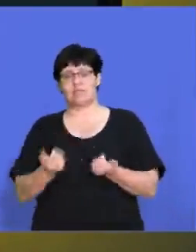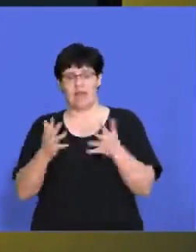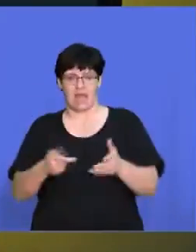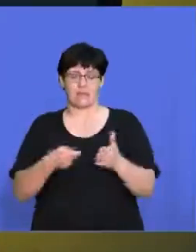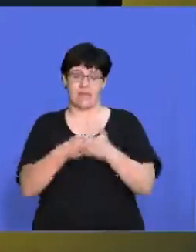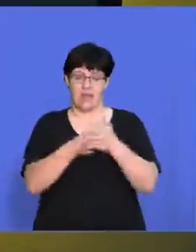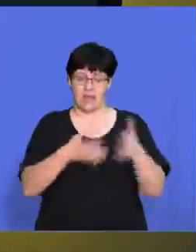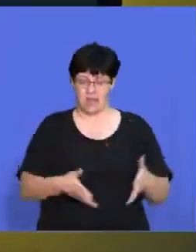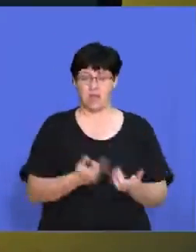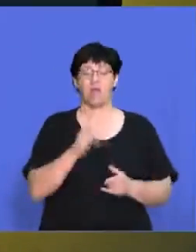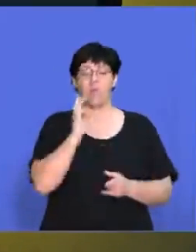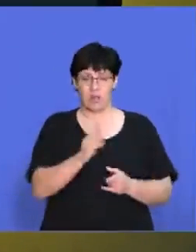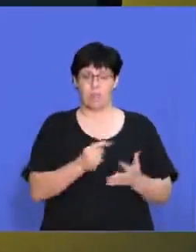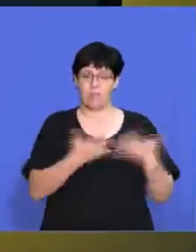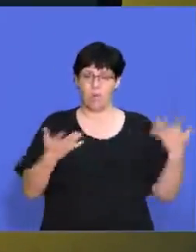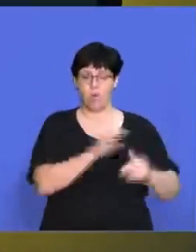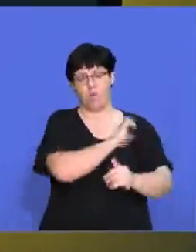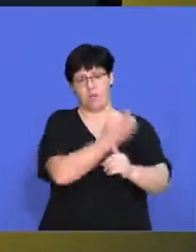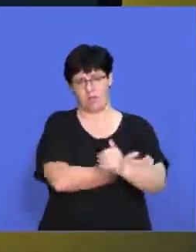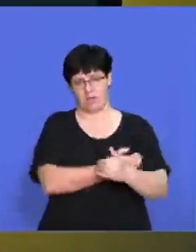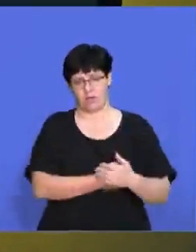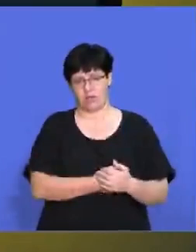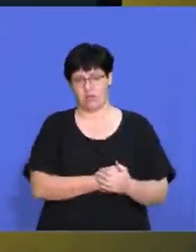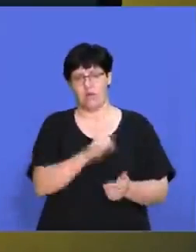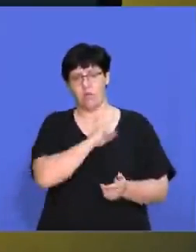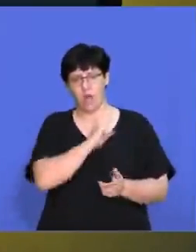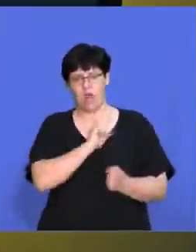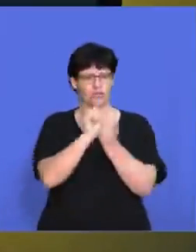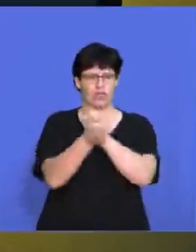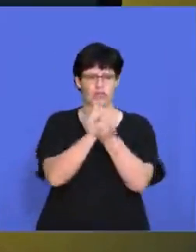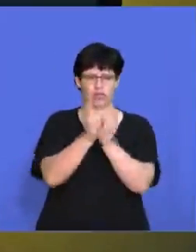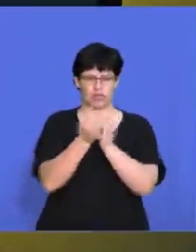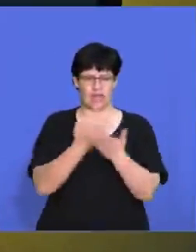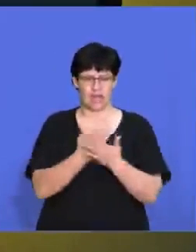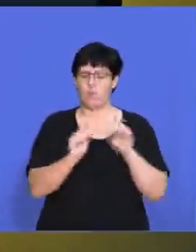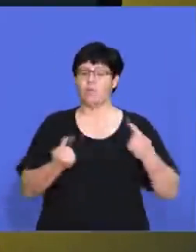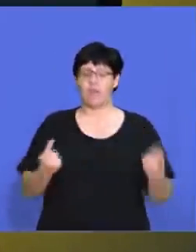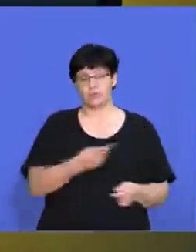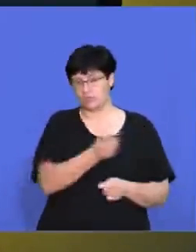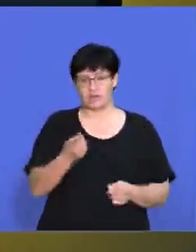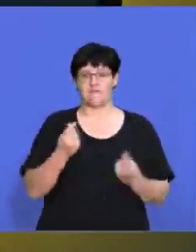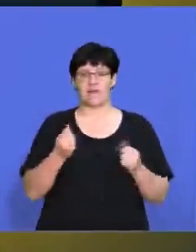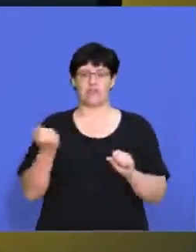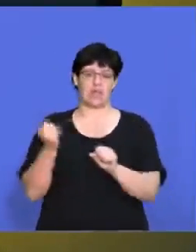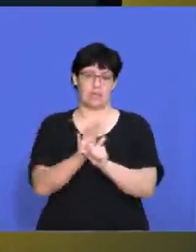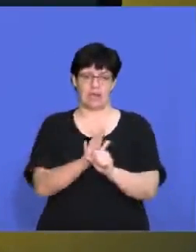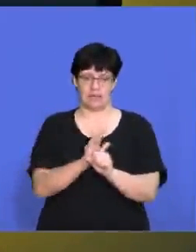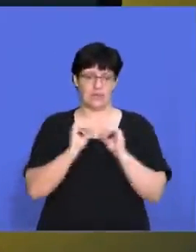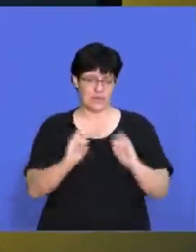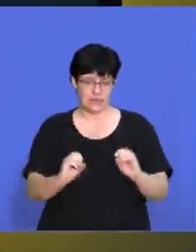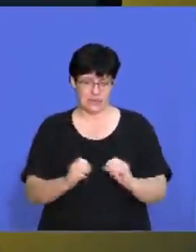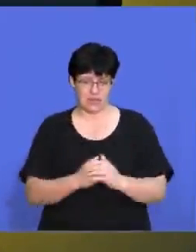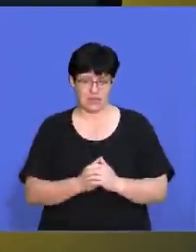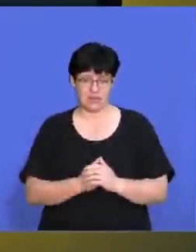you're going to have a lot more power there because you can chop and change without there being any financial impact on you. And